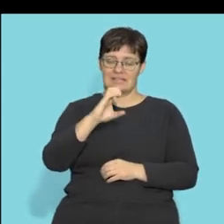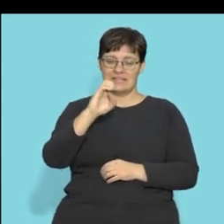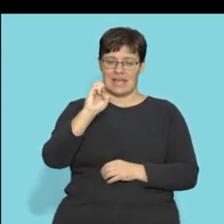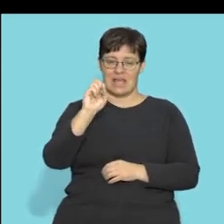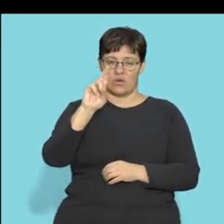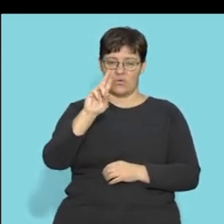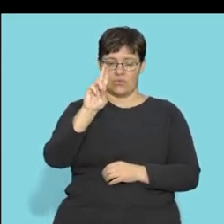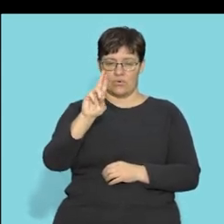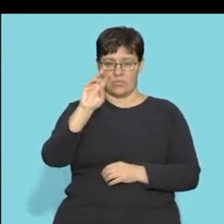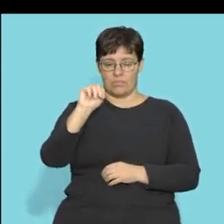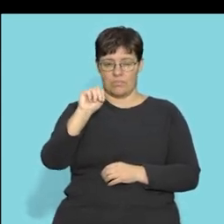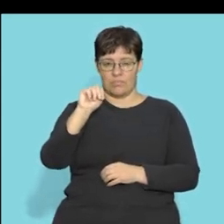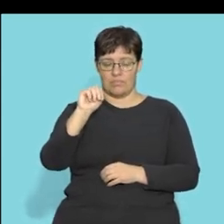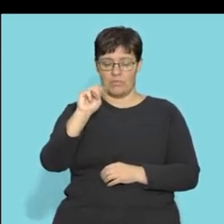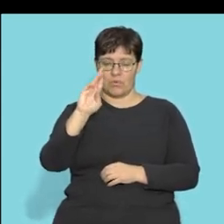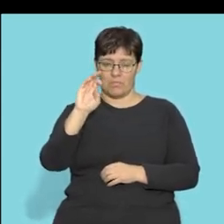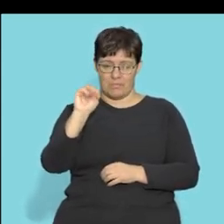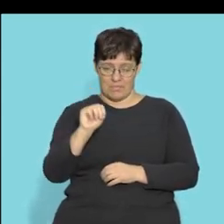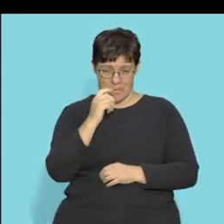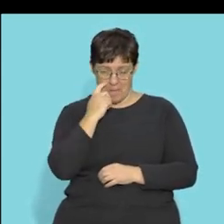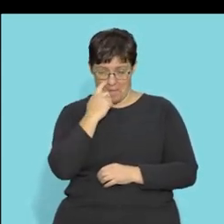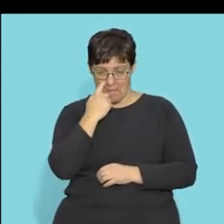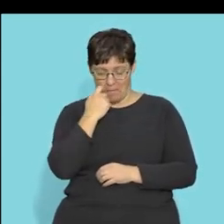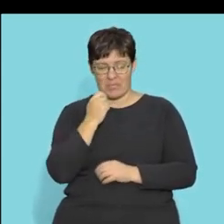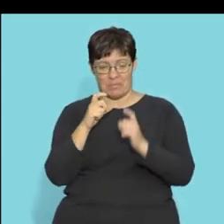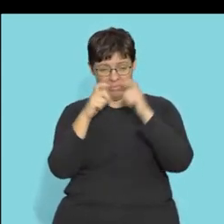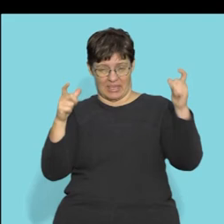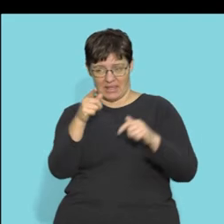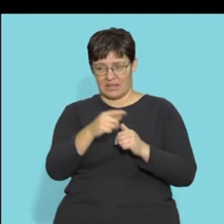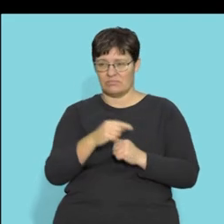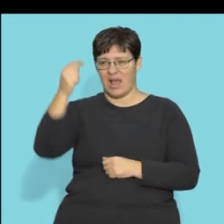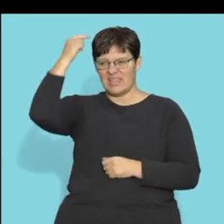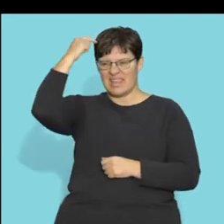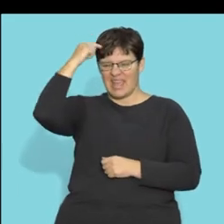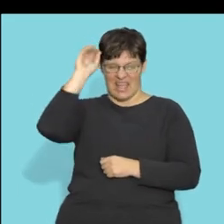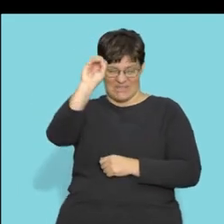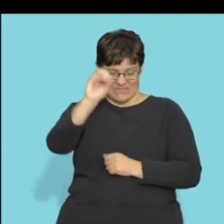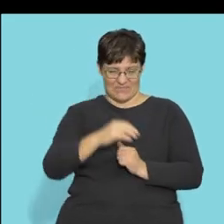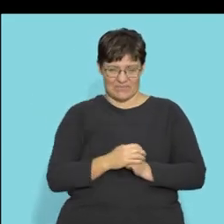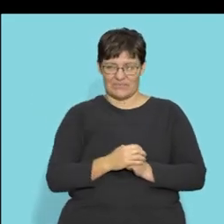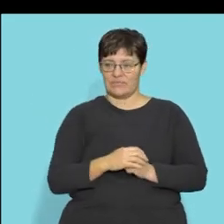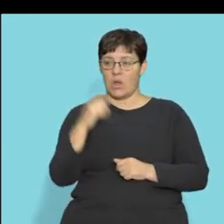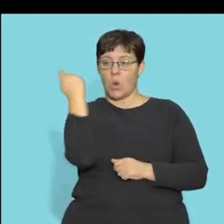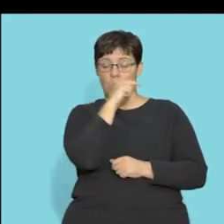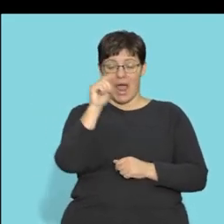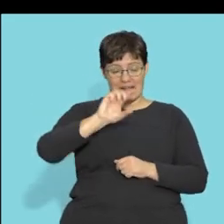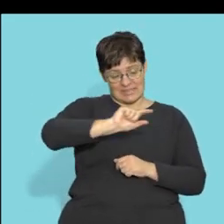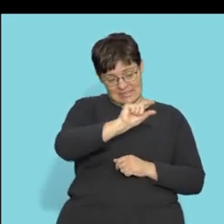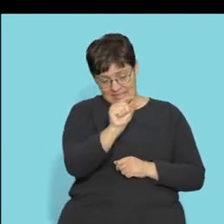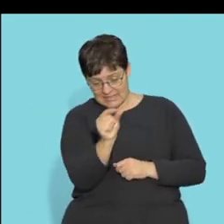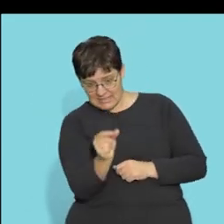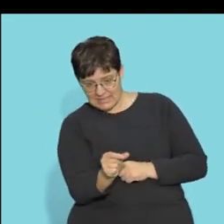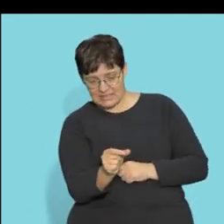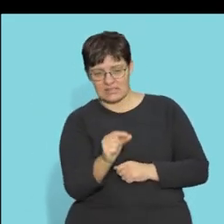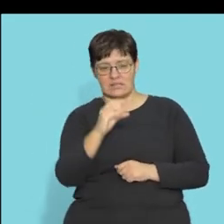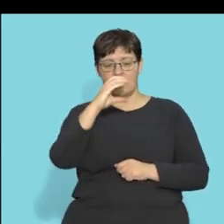talk about that in more detail later that's the biggest part where your thinking goes this white part